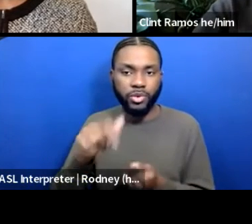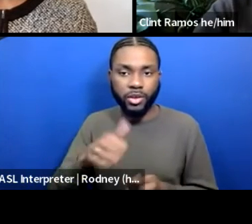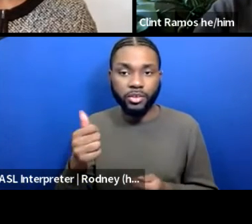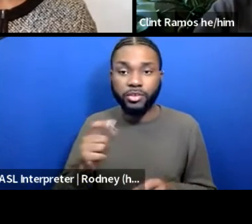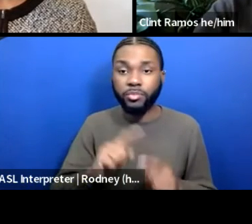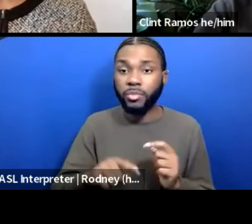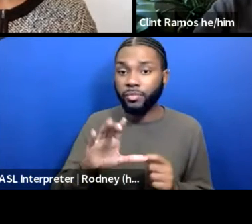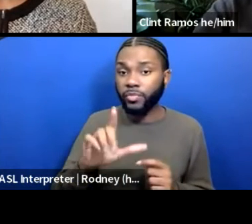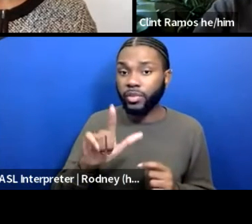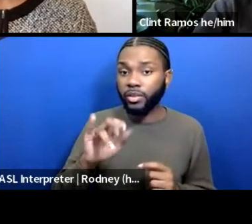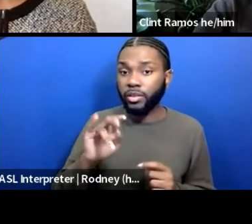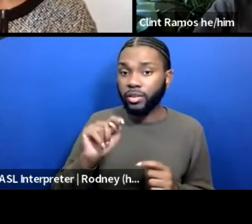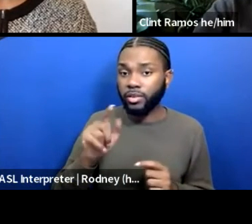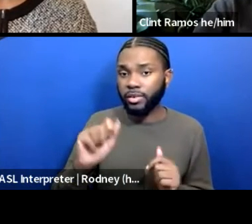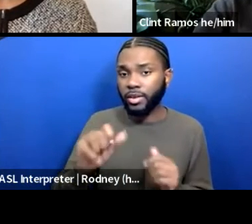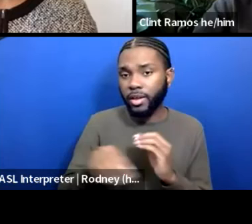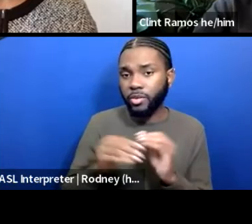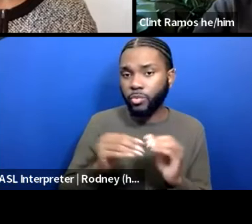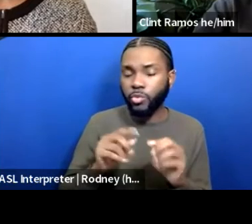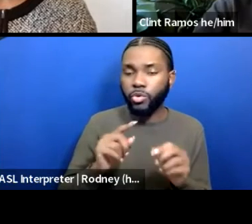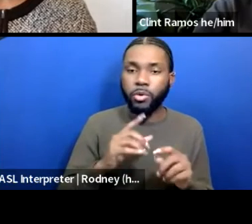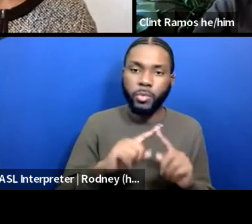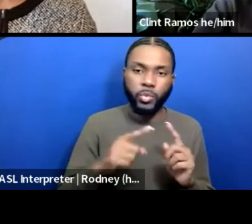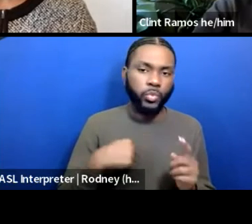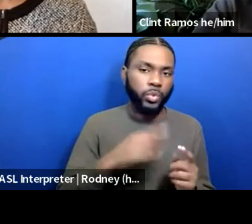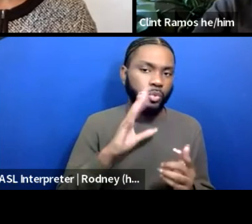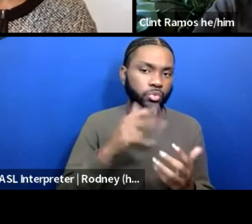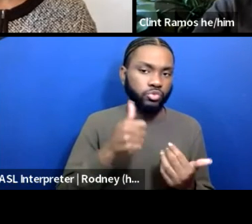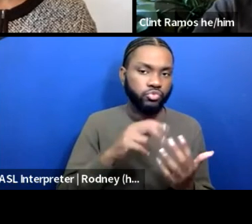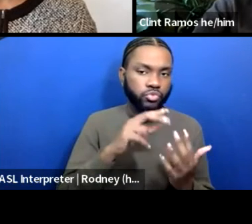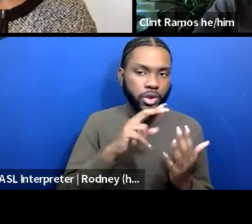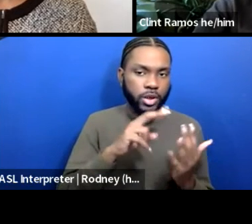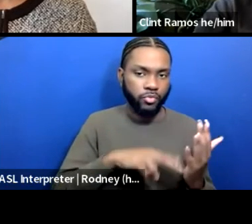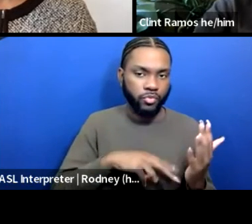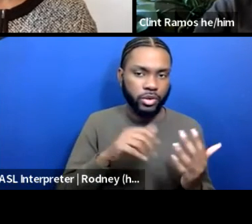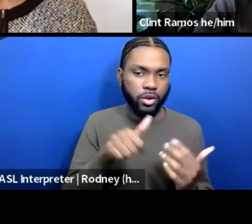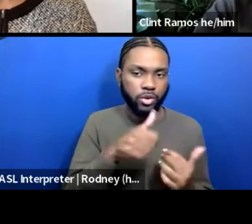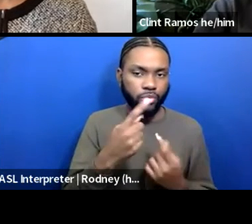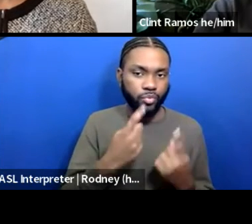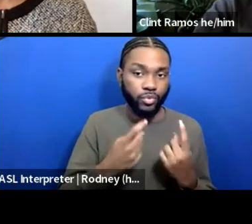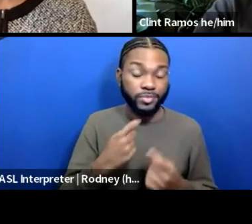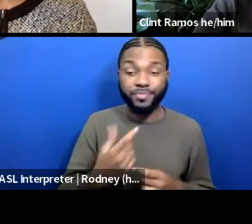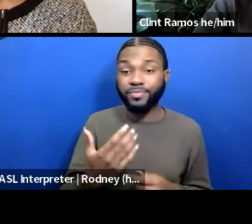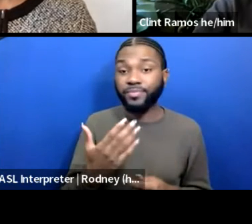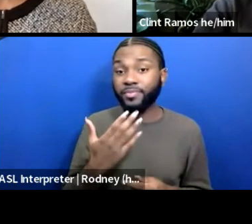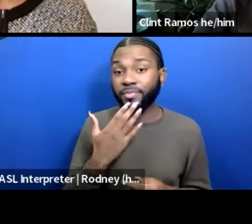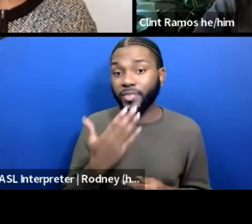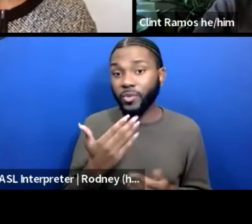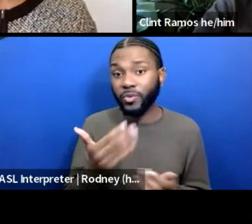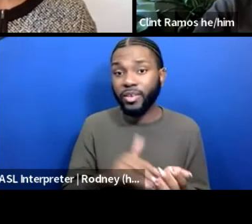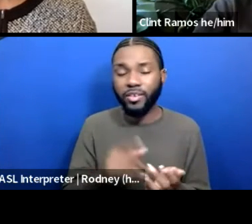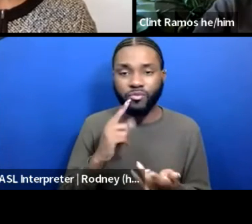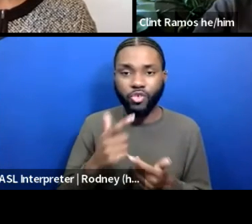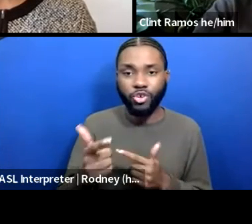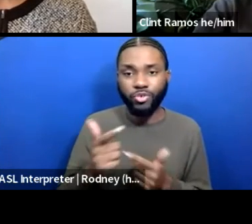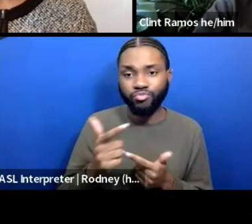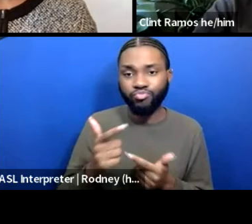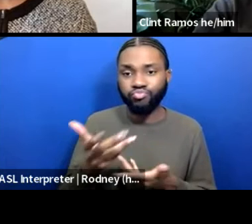we can try to get to in the chats. Thank you all again for being so engaged here.